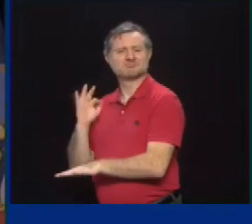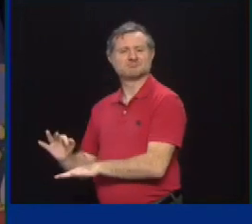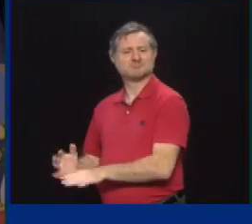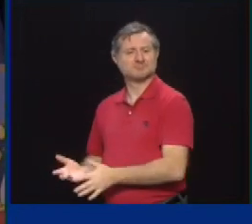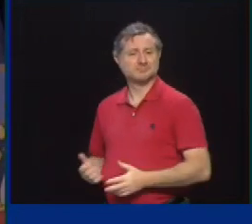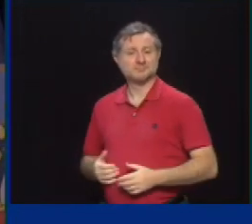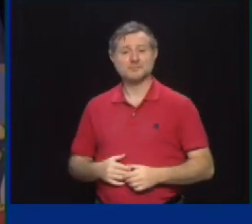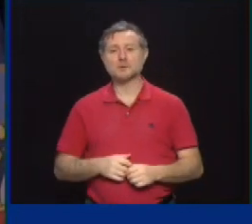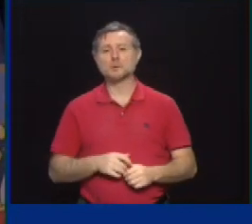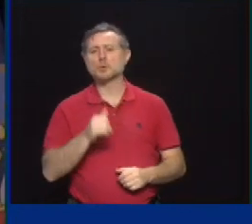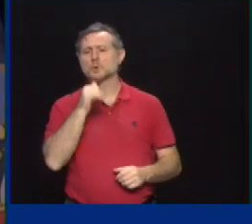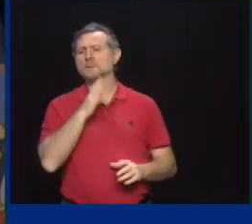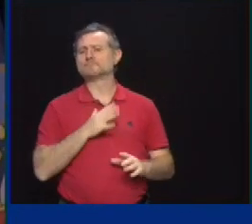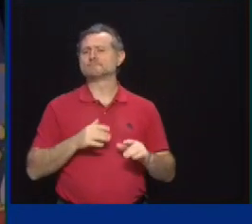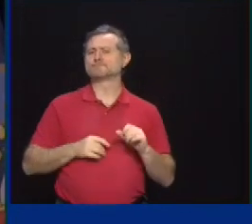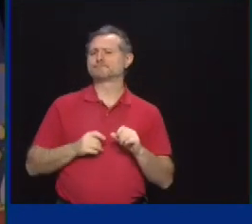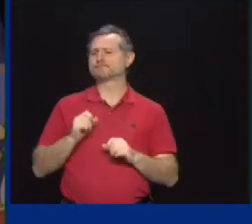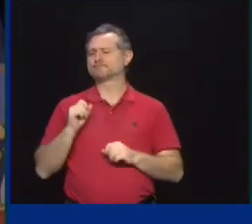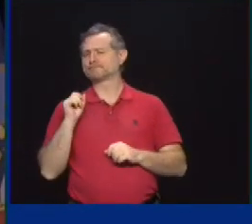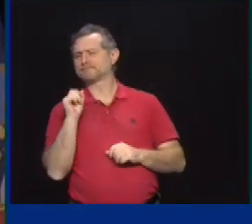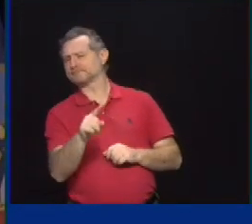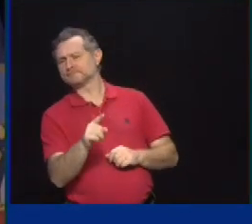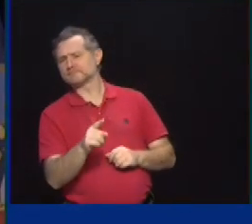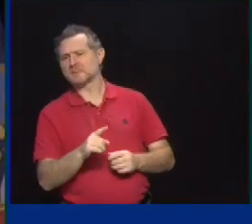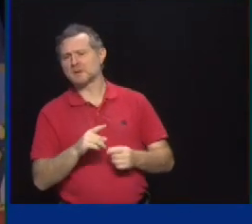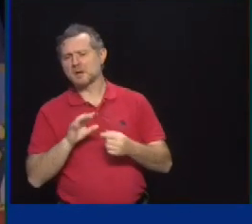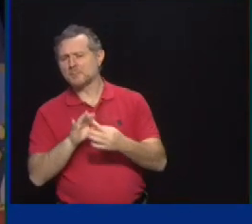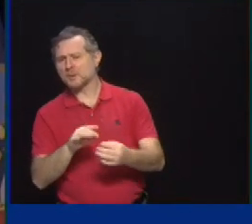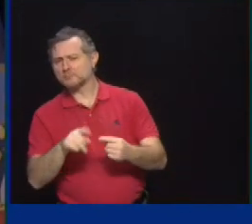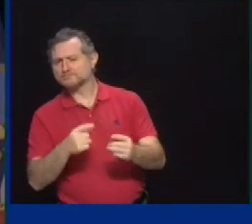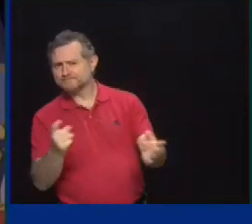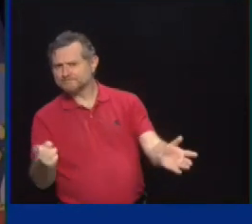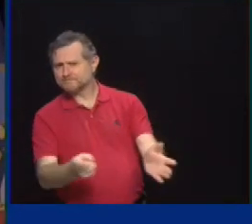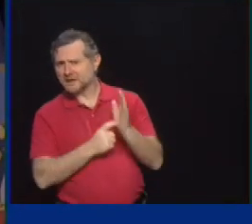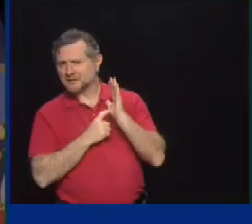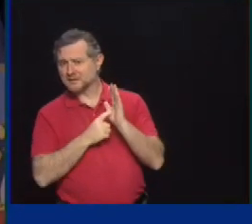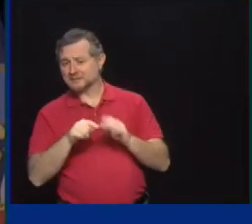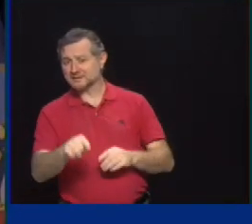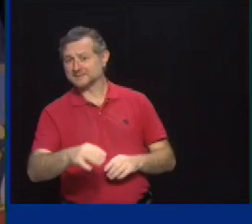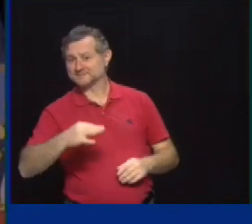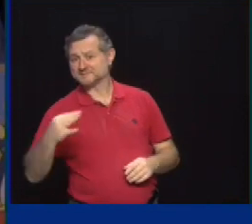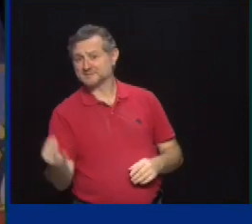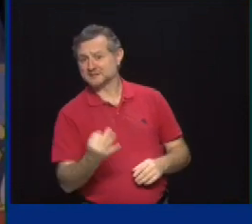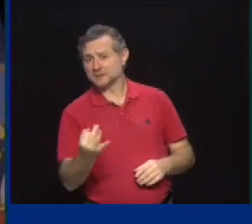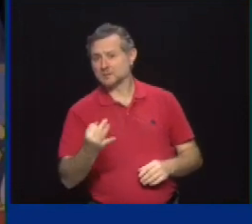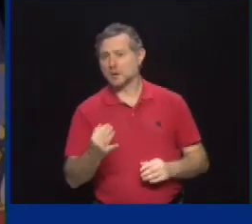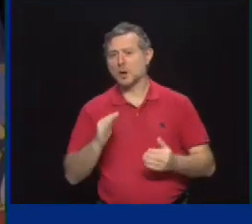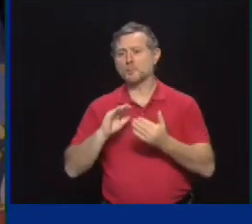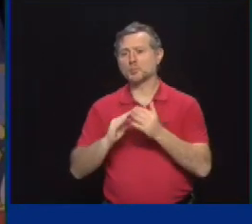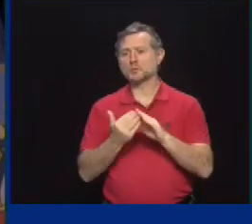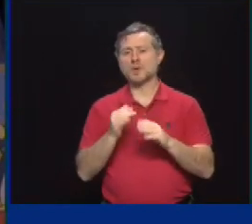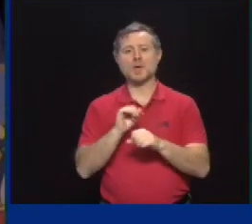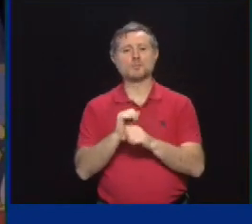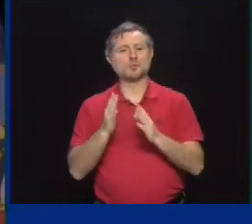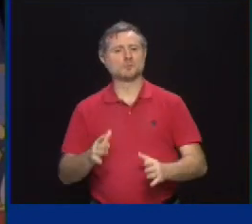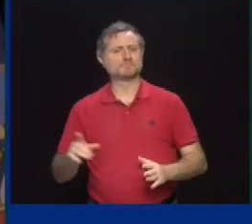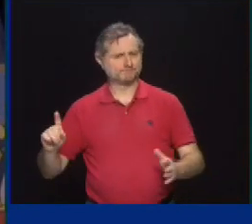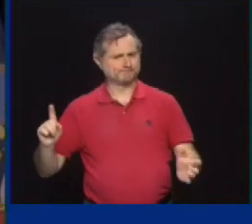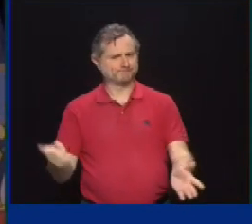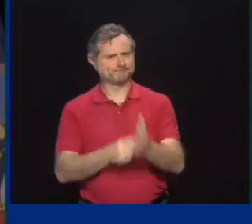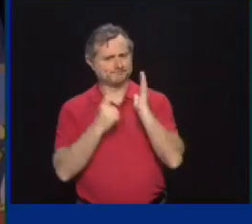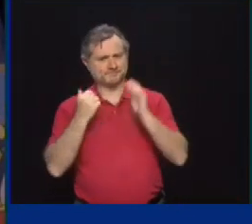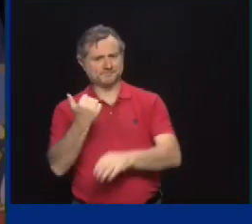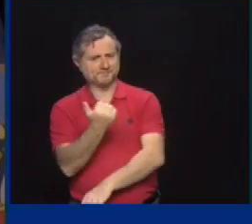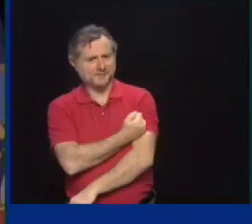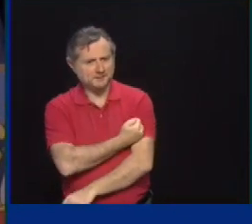On Friday, the municipal workers are required to get vaccinated. That goes into Texas week and it's in the city. But